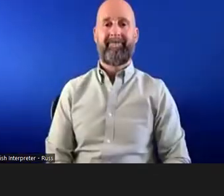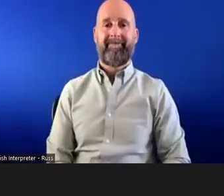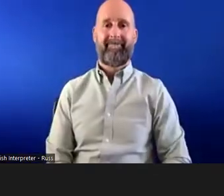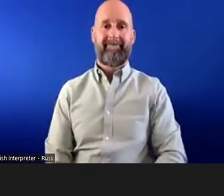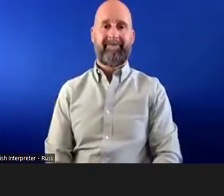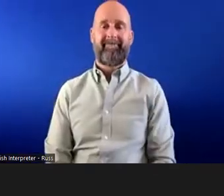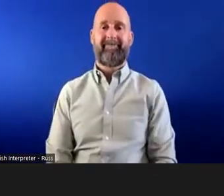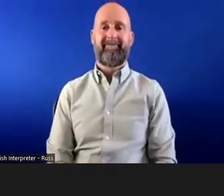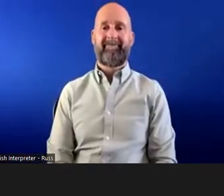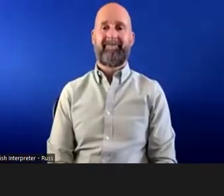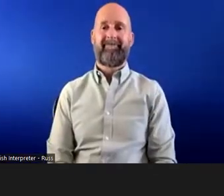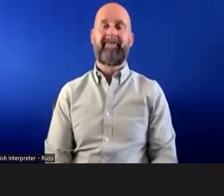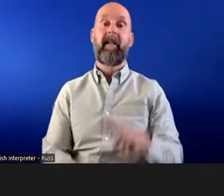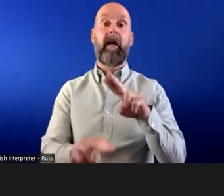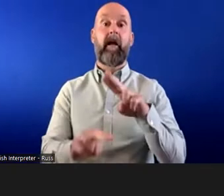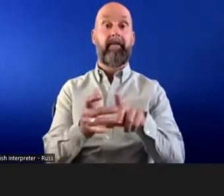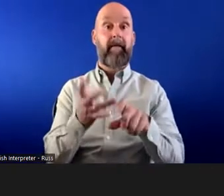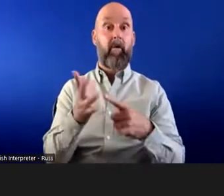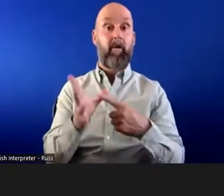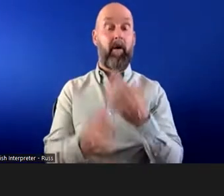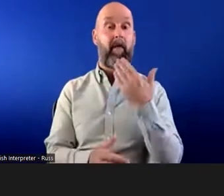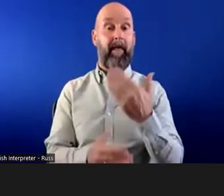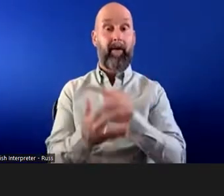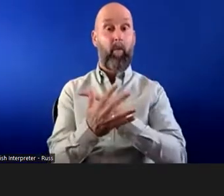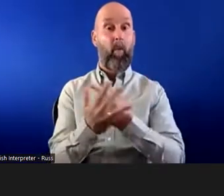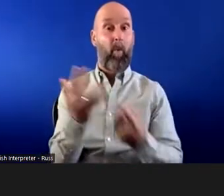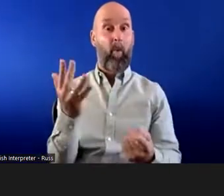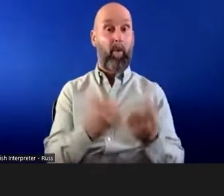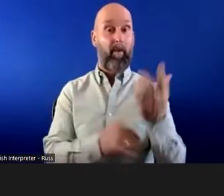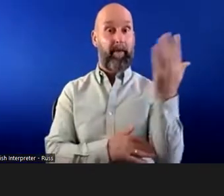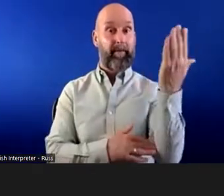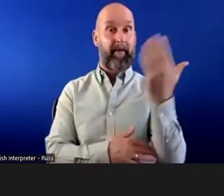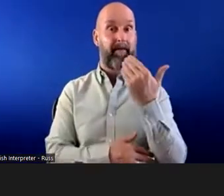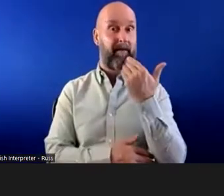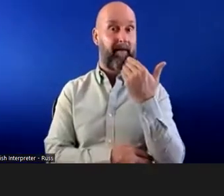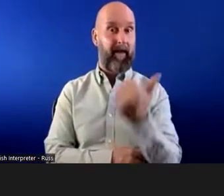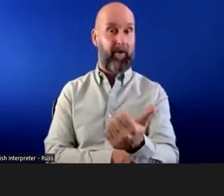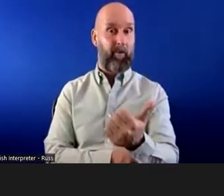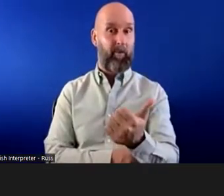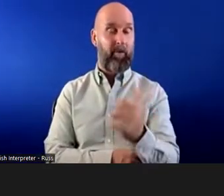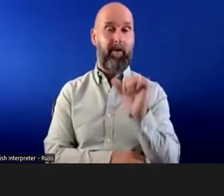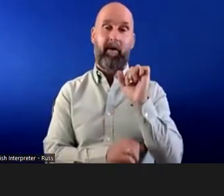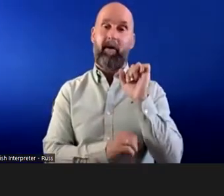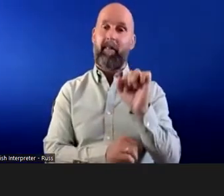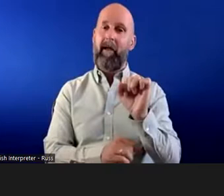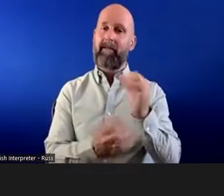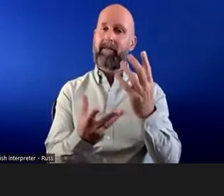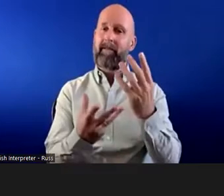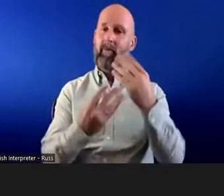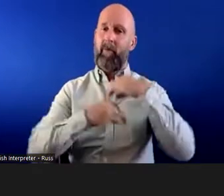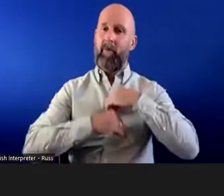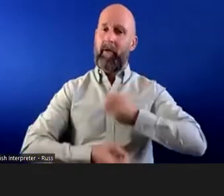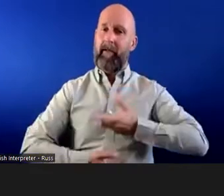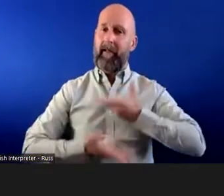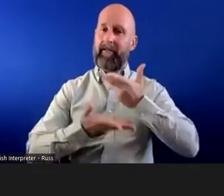Thank you Fiona and thank you to all our speakers for some really insightful presentations there and some really